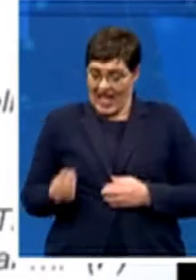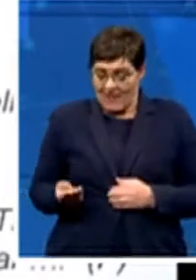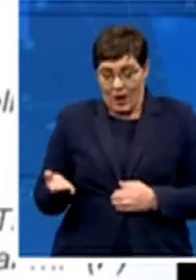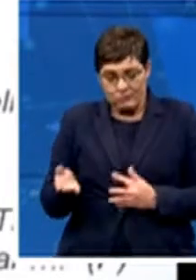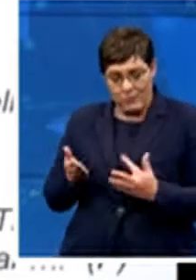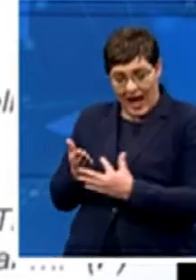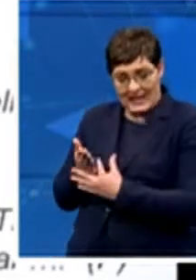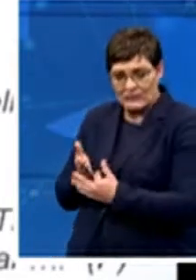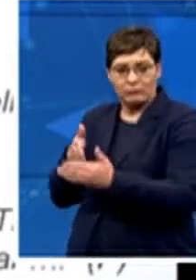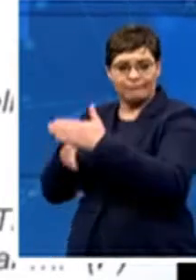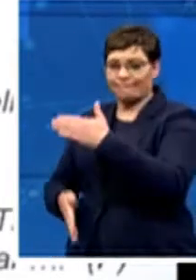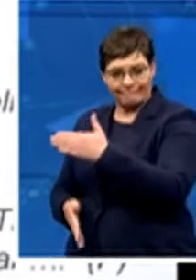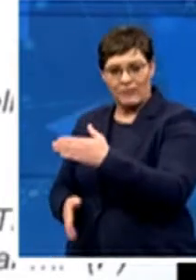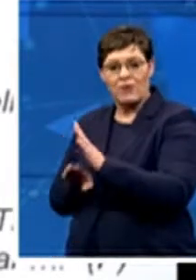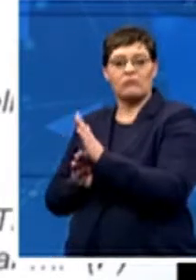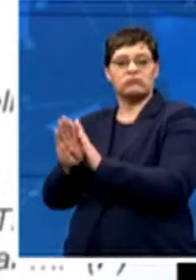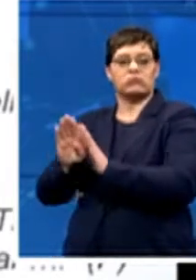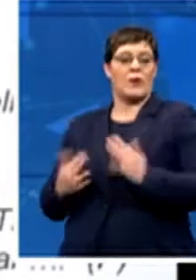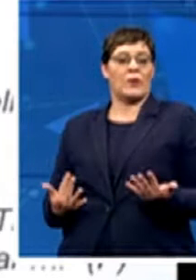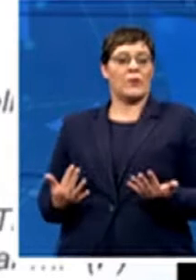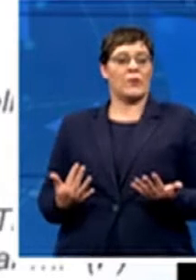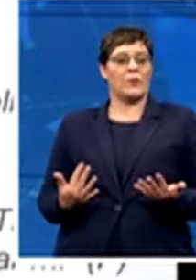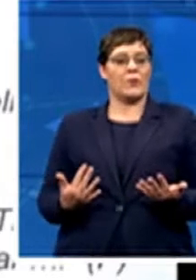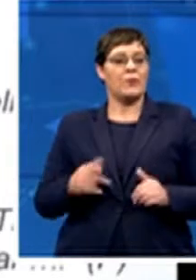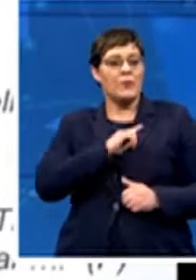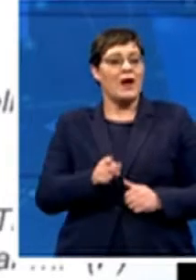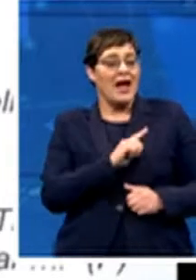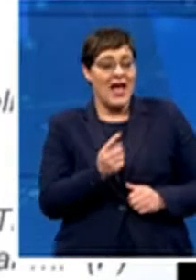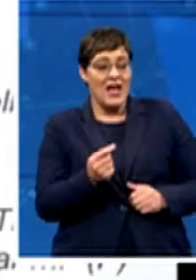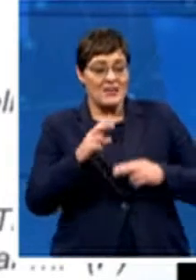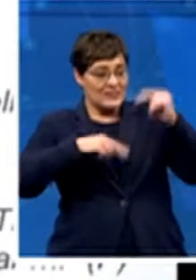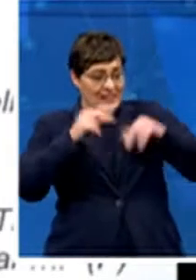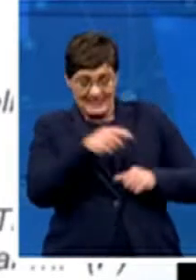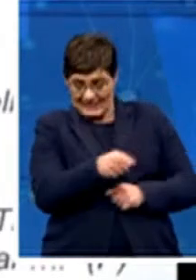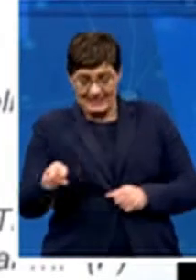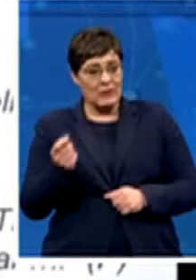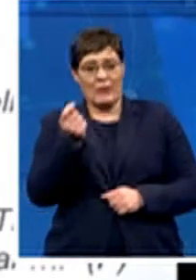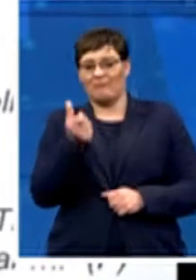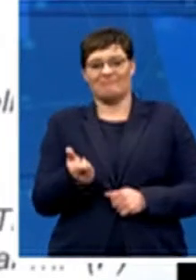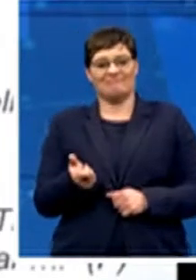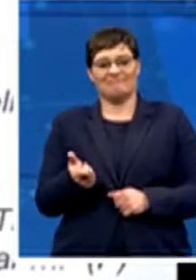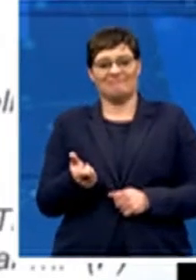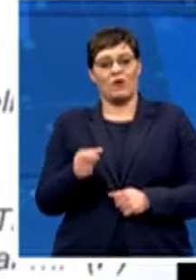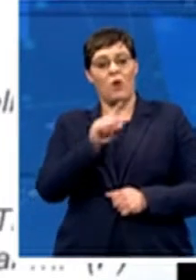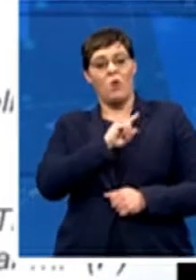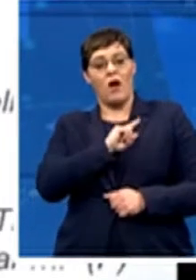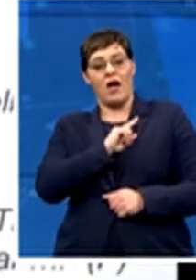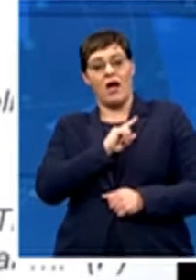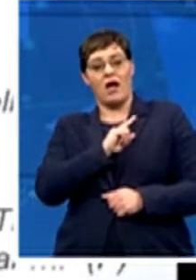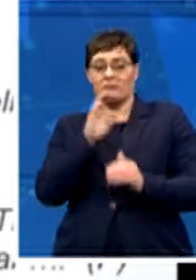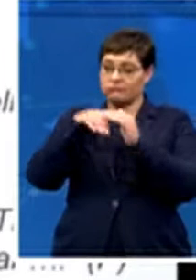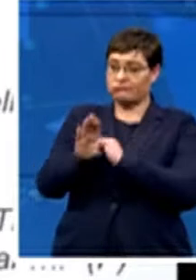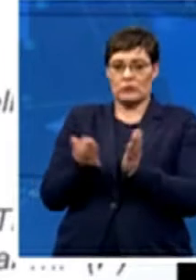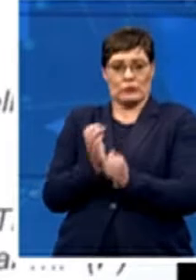because there are very few facilities for players who do not end up going to schools. This group of players ended